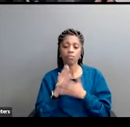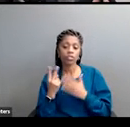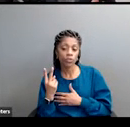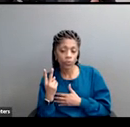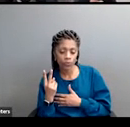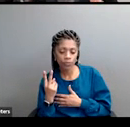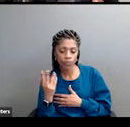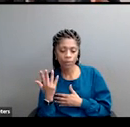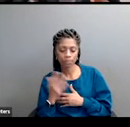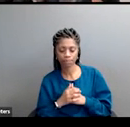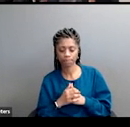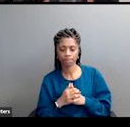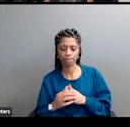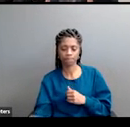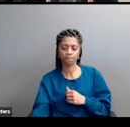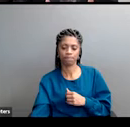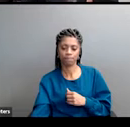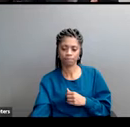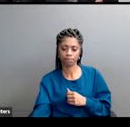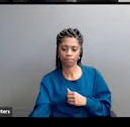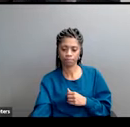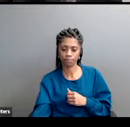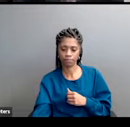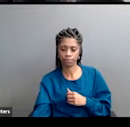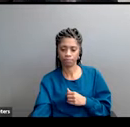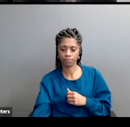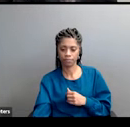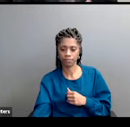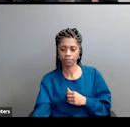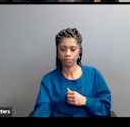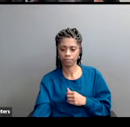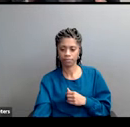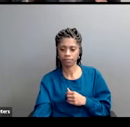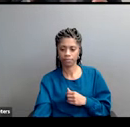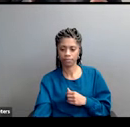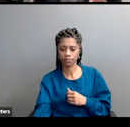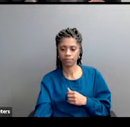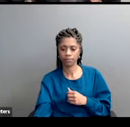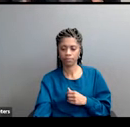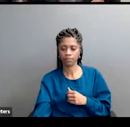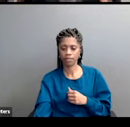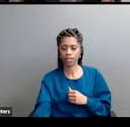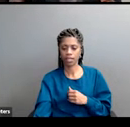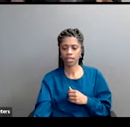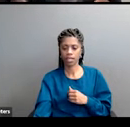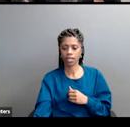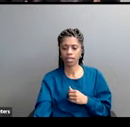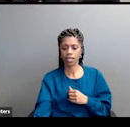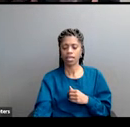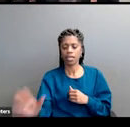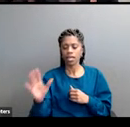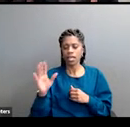the culture war politics we're living is i think at sort of